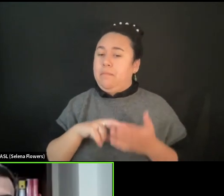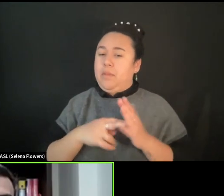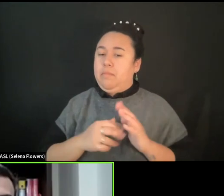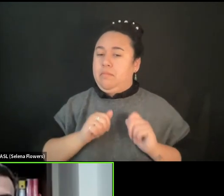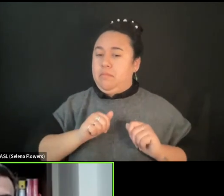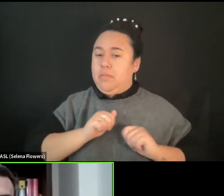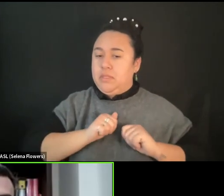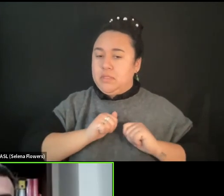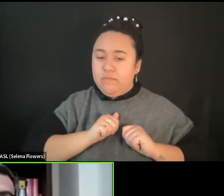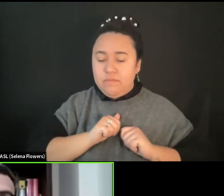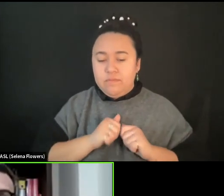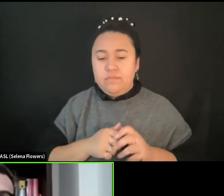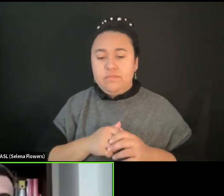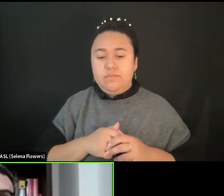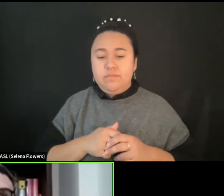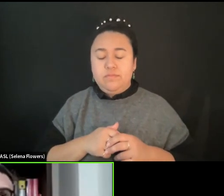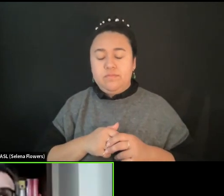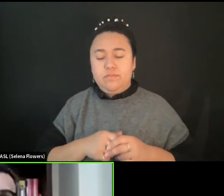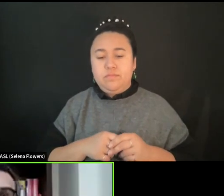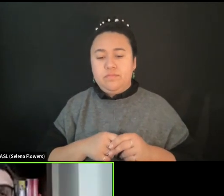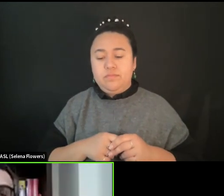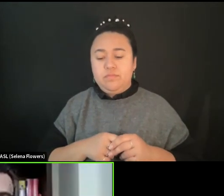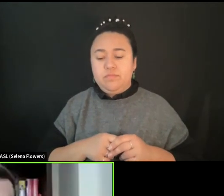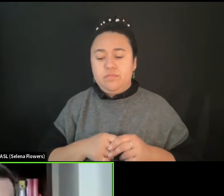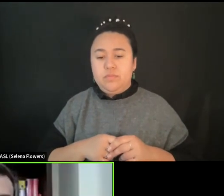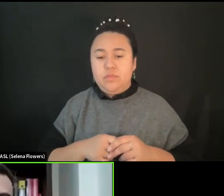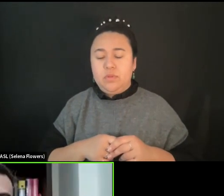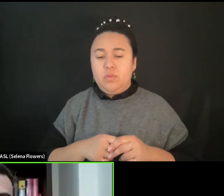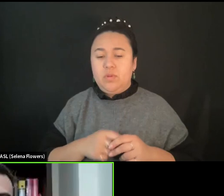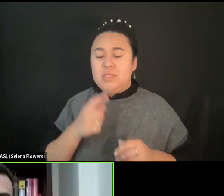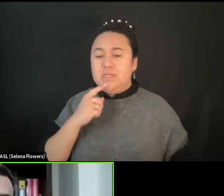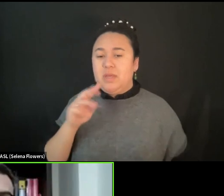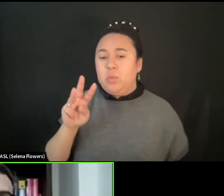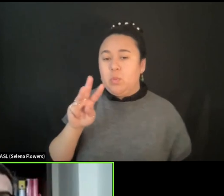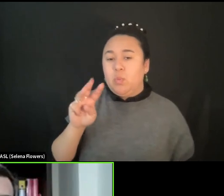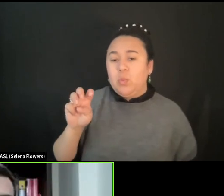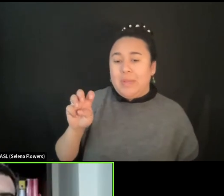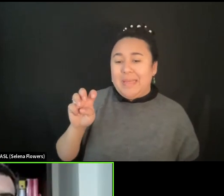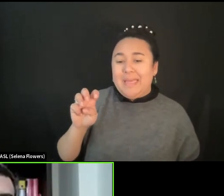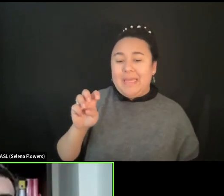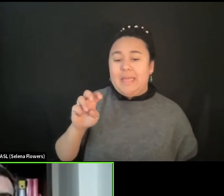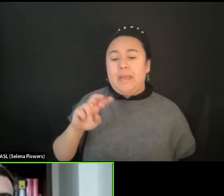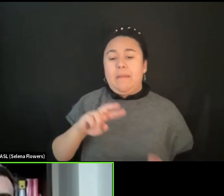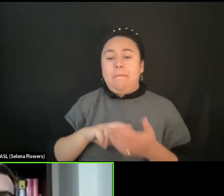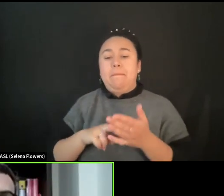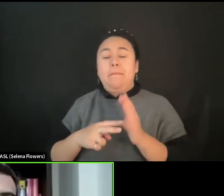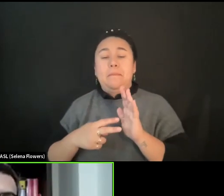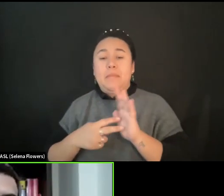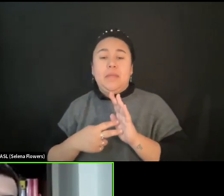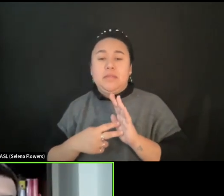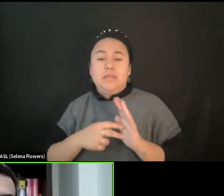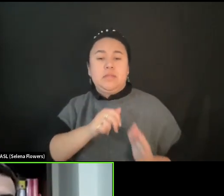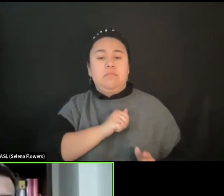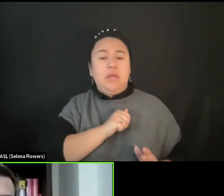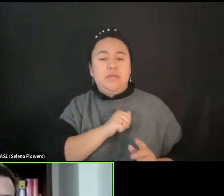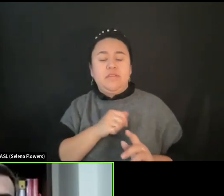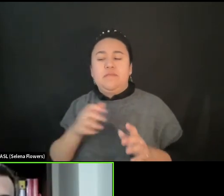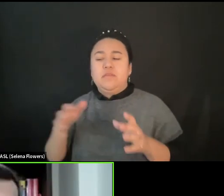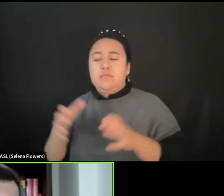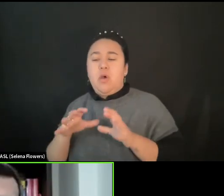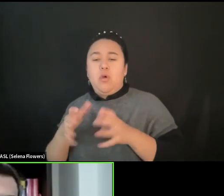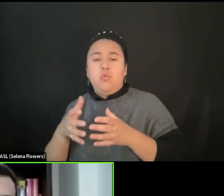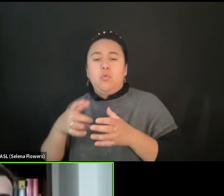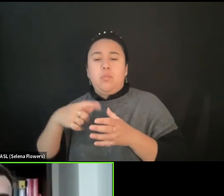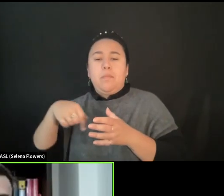we, when I say we, I'm talking about myself and a very small sphere of people around